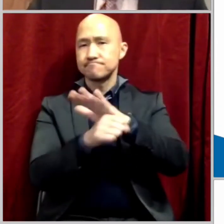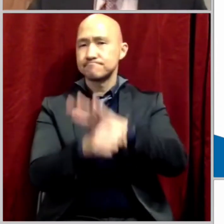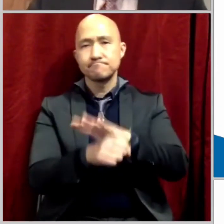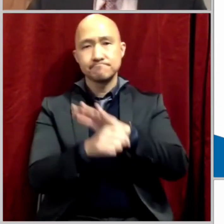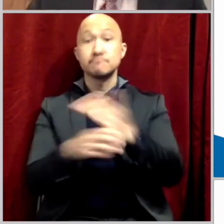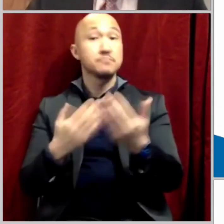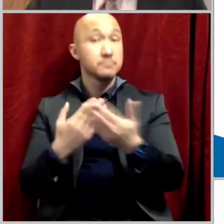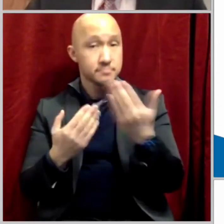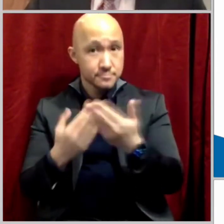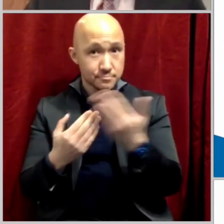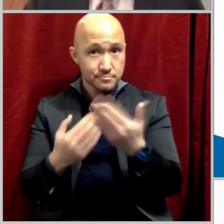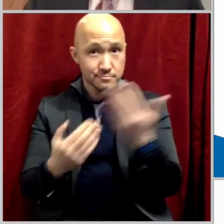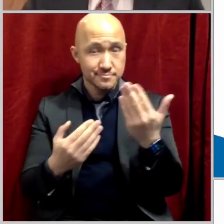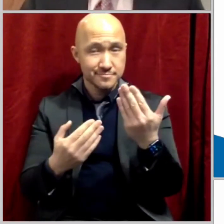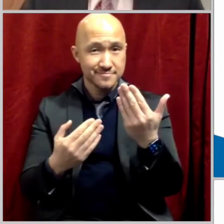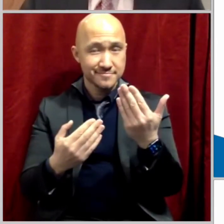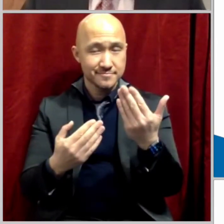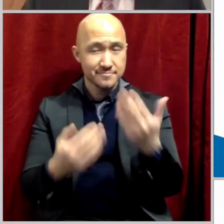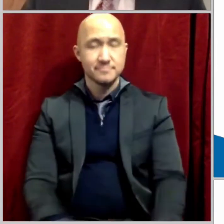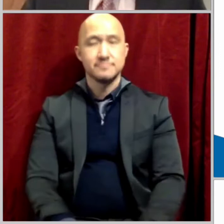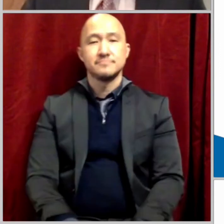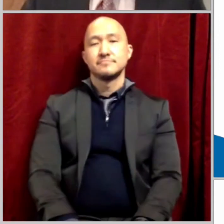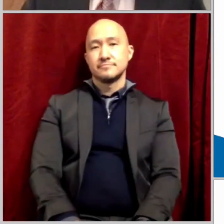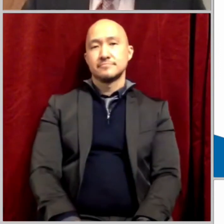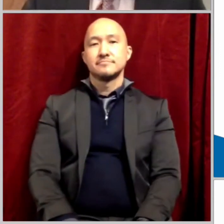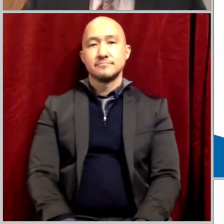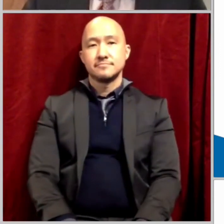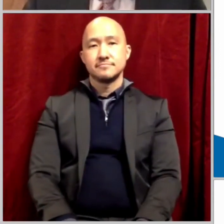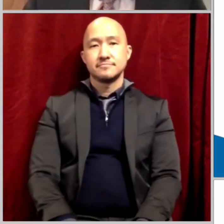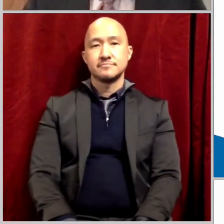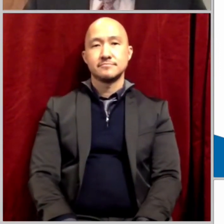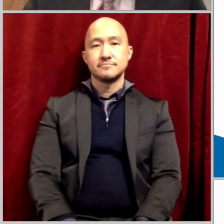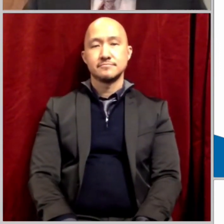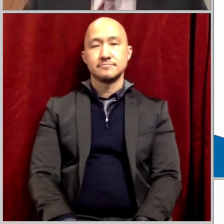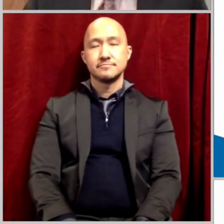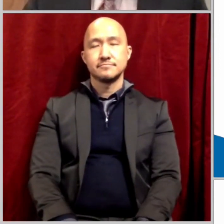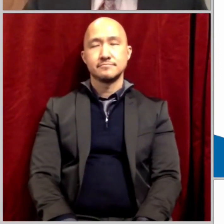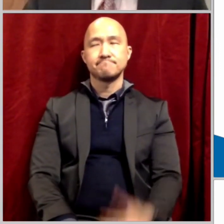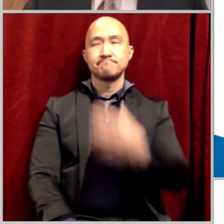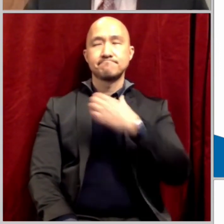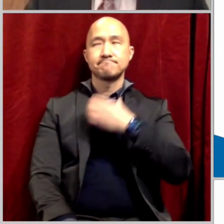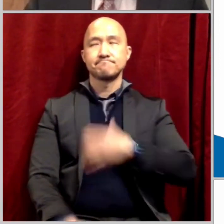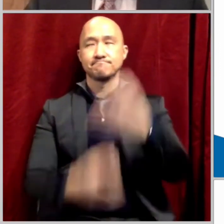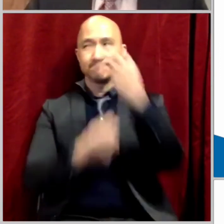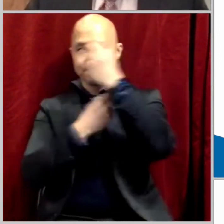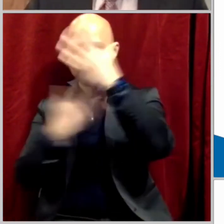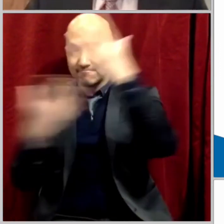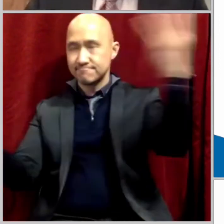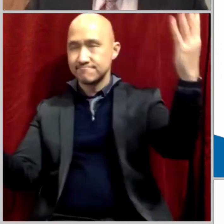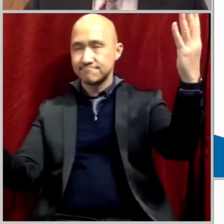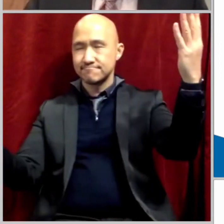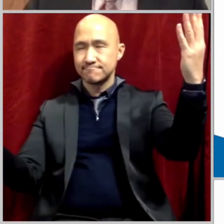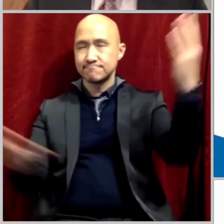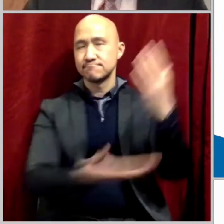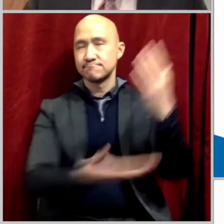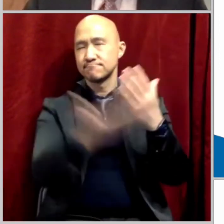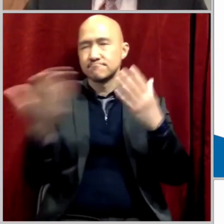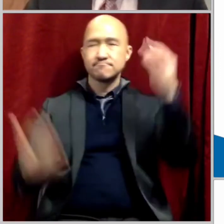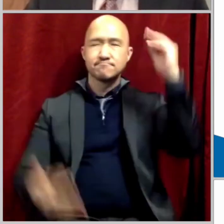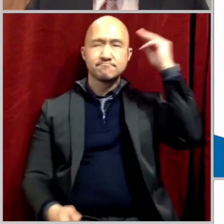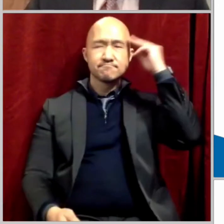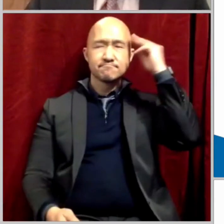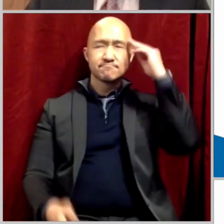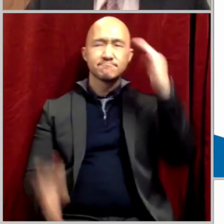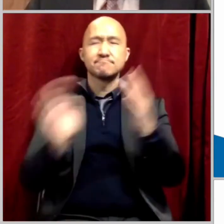I wanted to share this passage this afternoon in remembrance of Christ's sacrifice for our sins. to